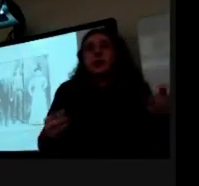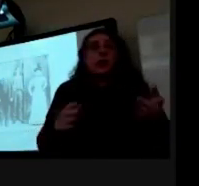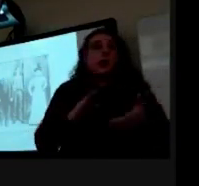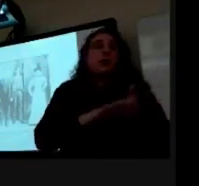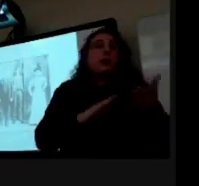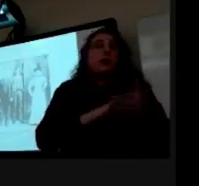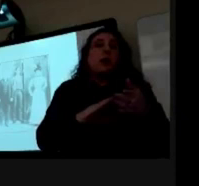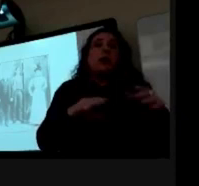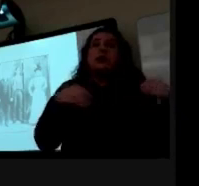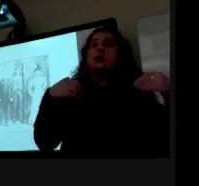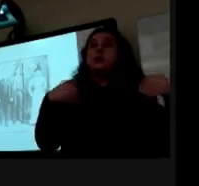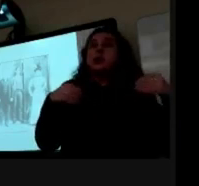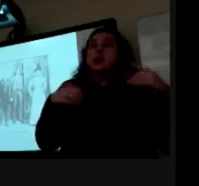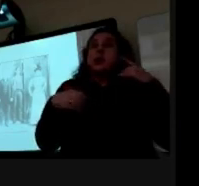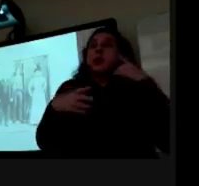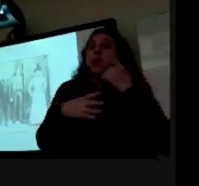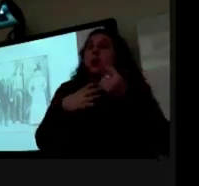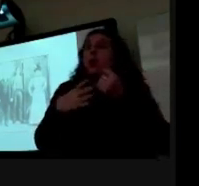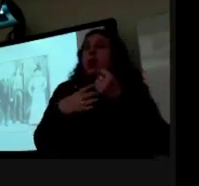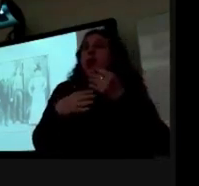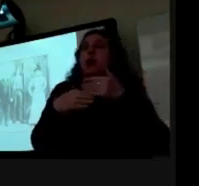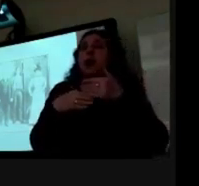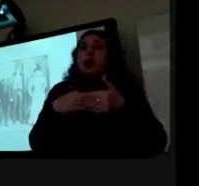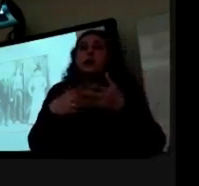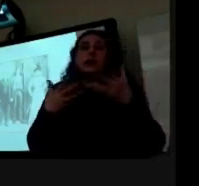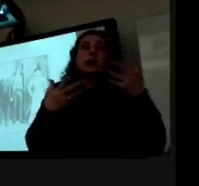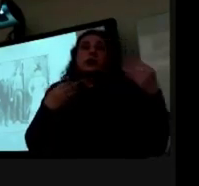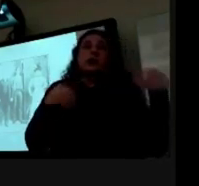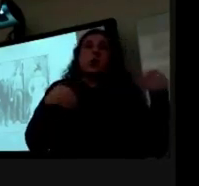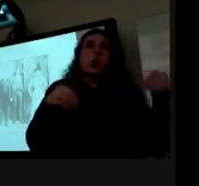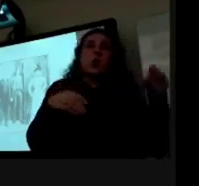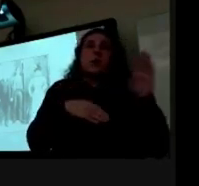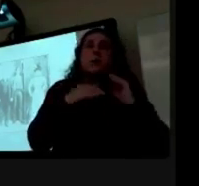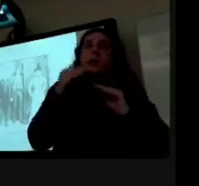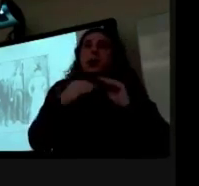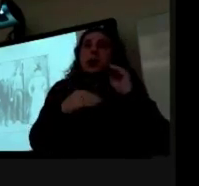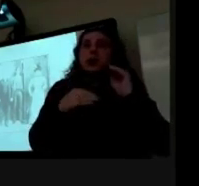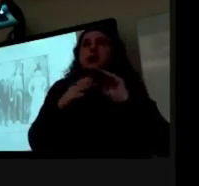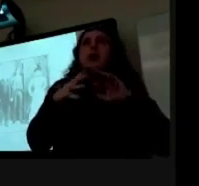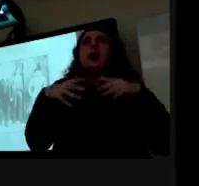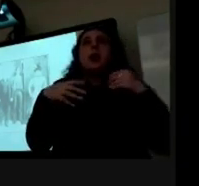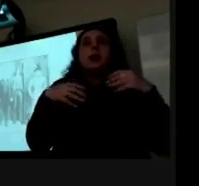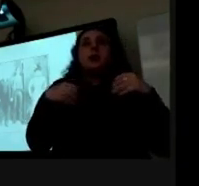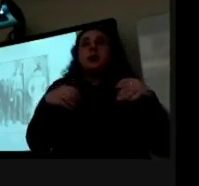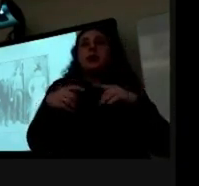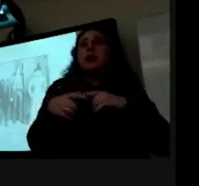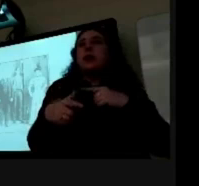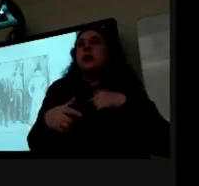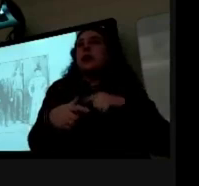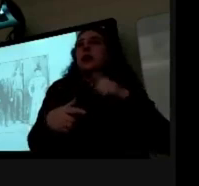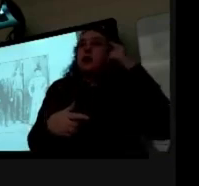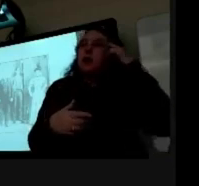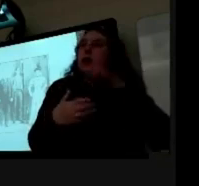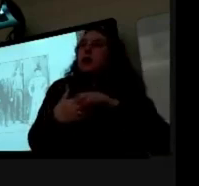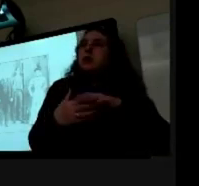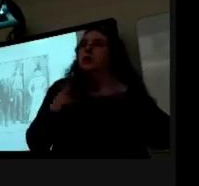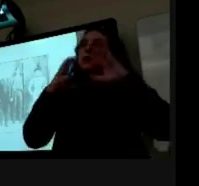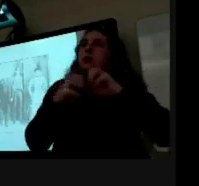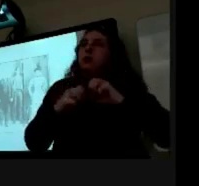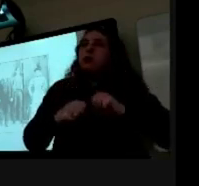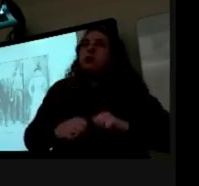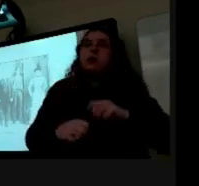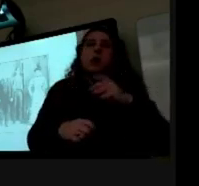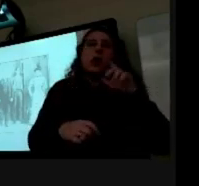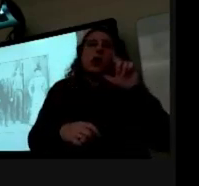as a department store for a little while after they sold out and then i believe it was torn down in the late